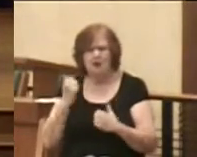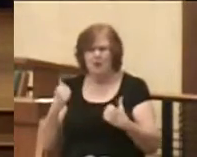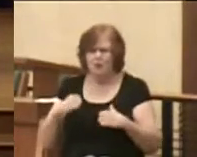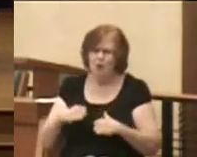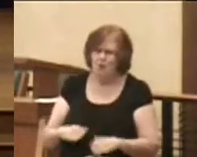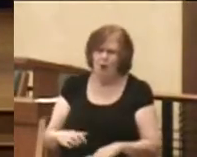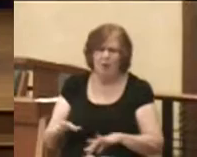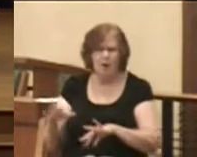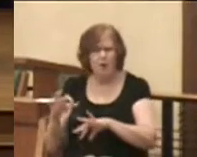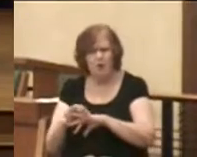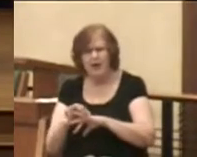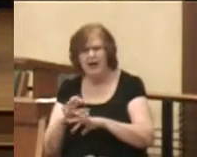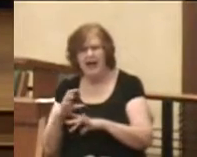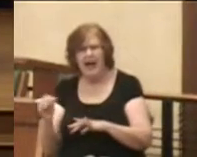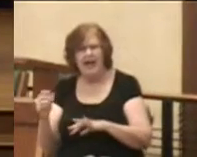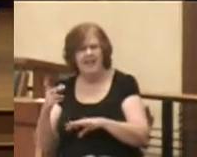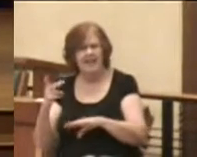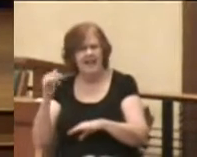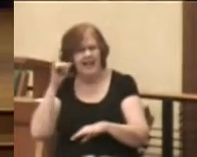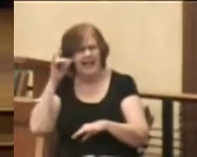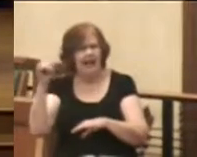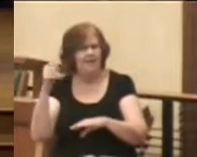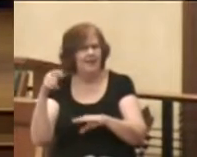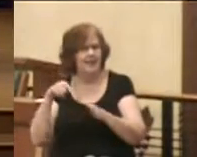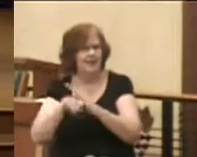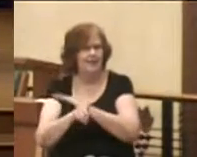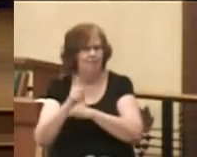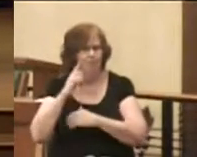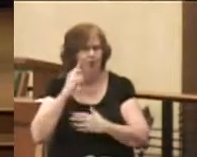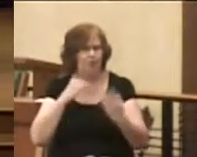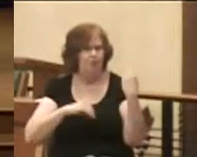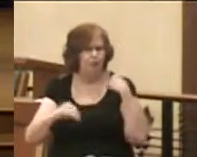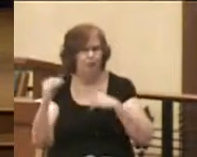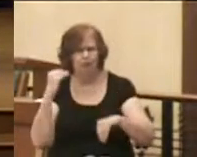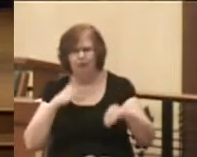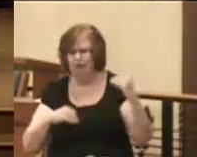on his finger, and the fatted calf. I mean, that sounds like money to me.